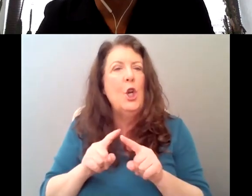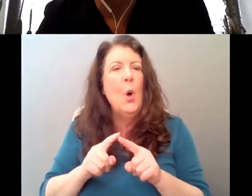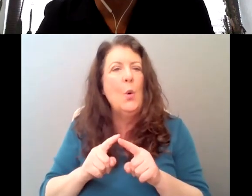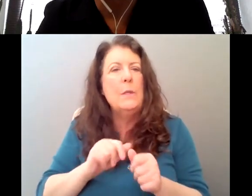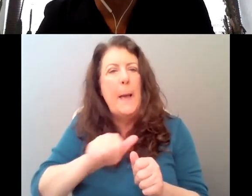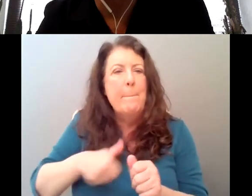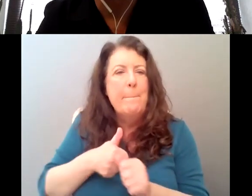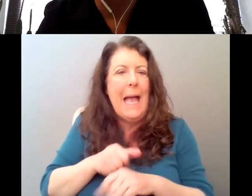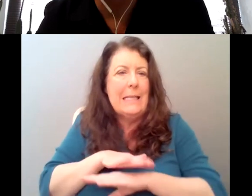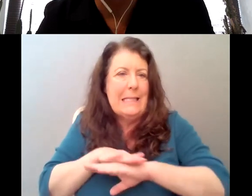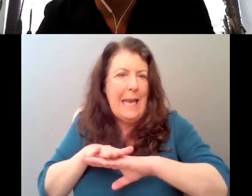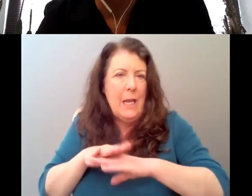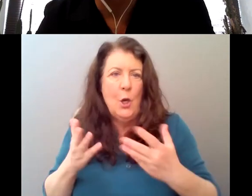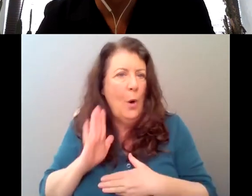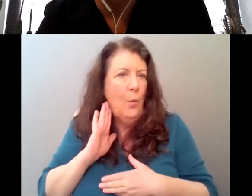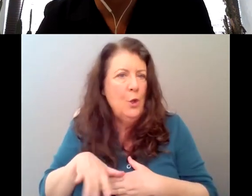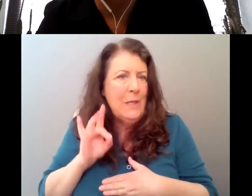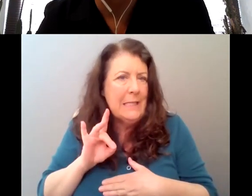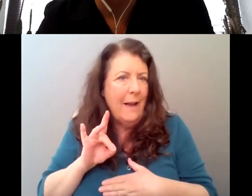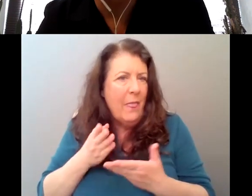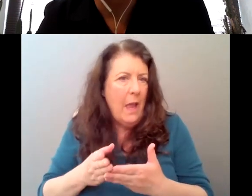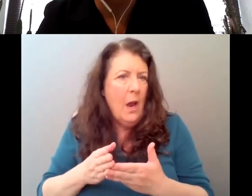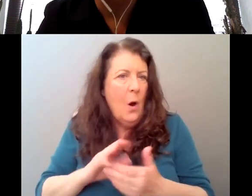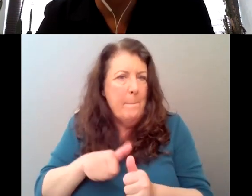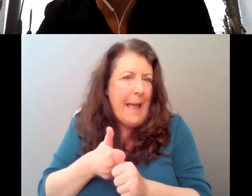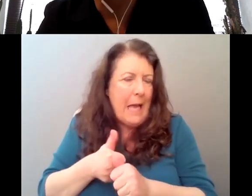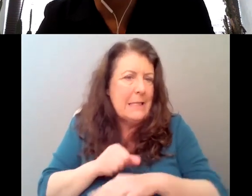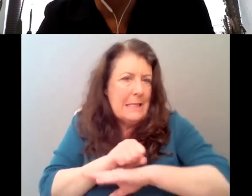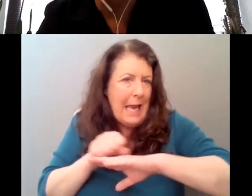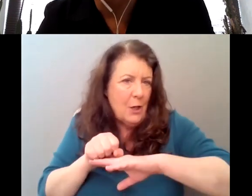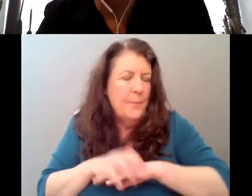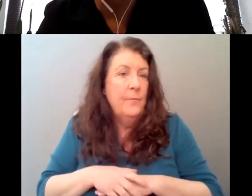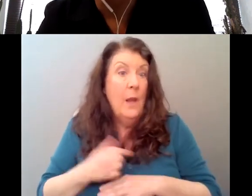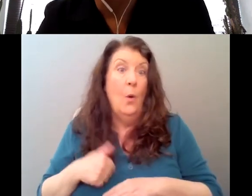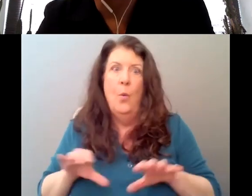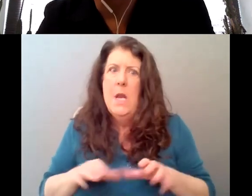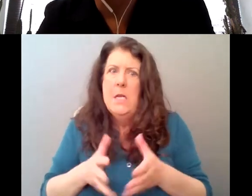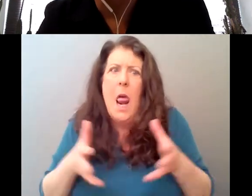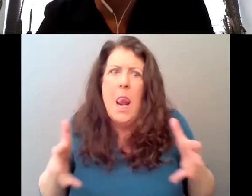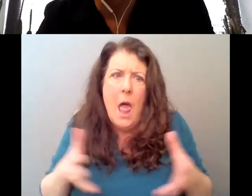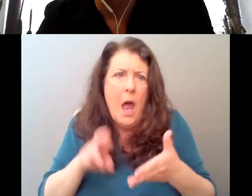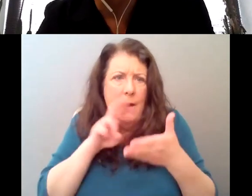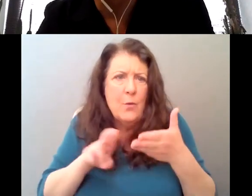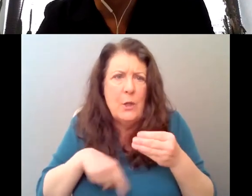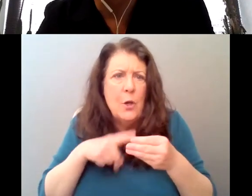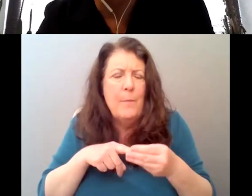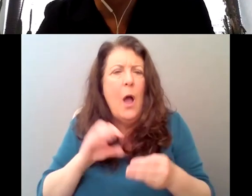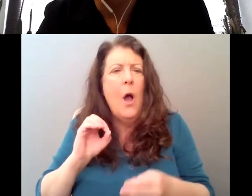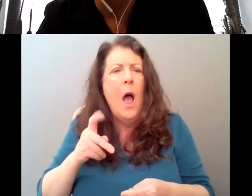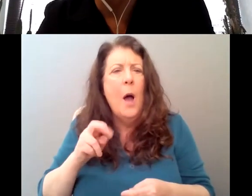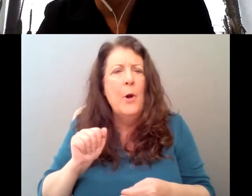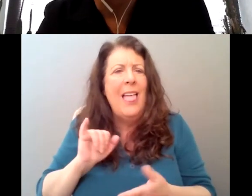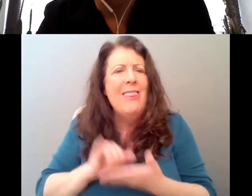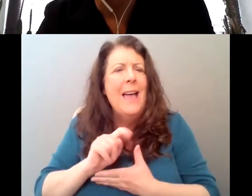discover there back backstage. Um, but like, yeah, I mean, we also had done a huge amount of research about like opera at the time, and we came up with the character